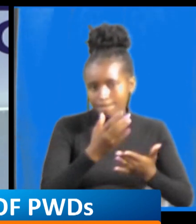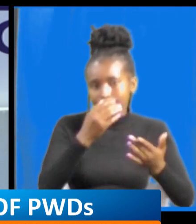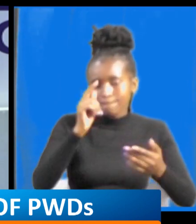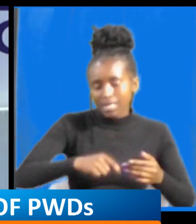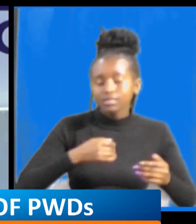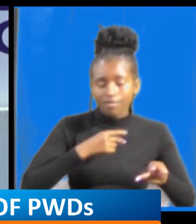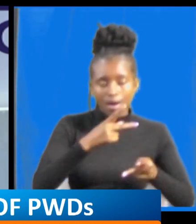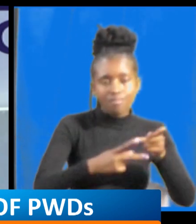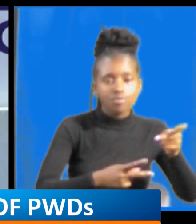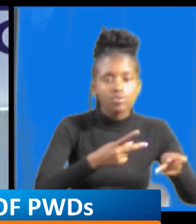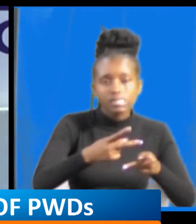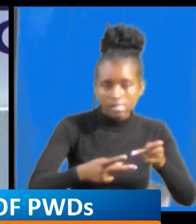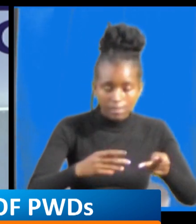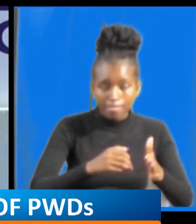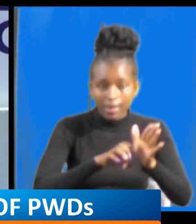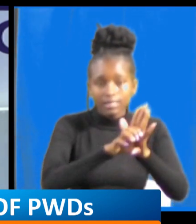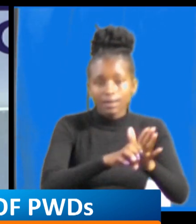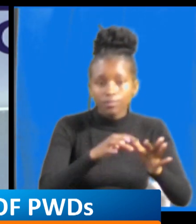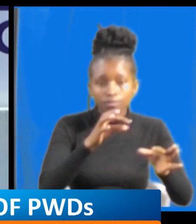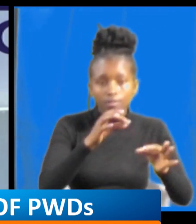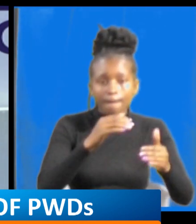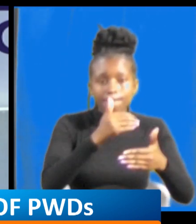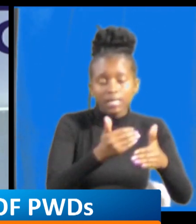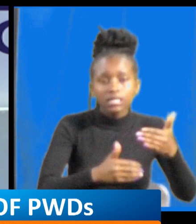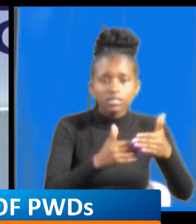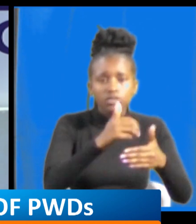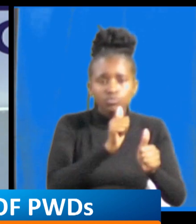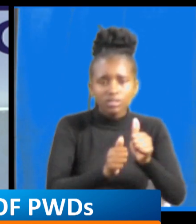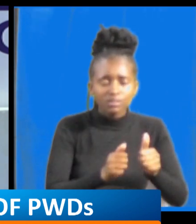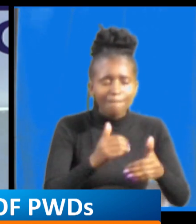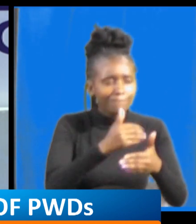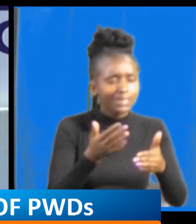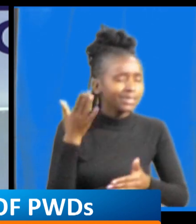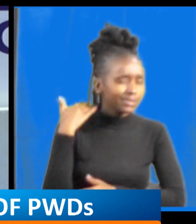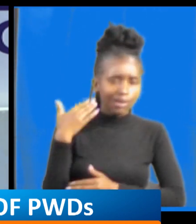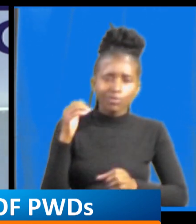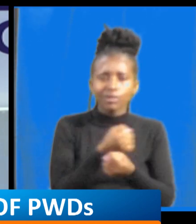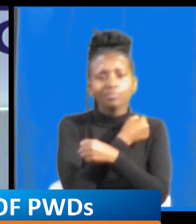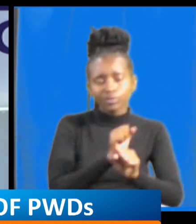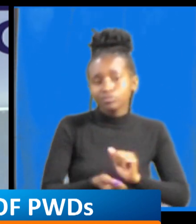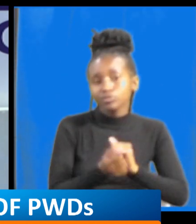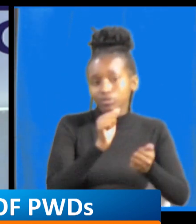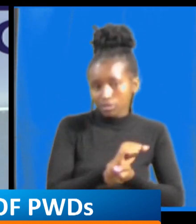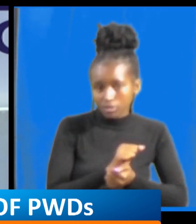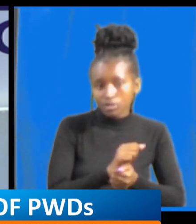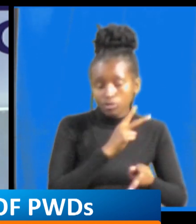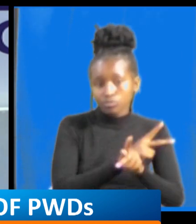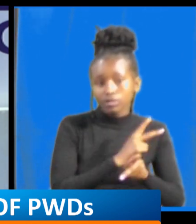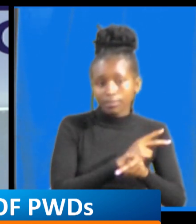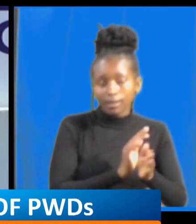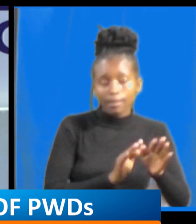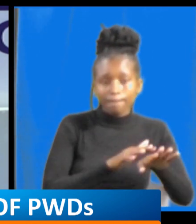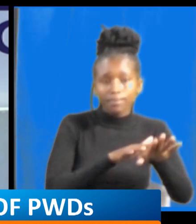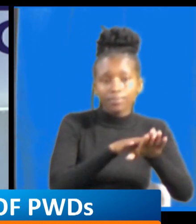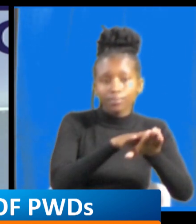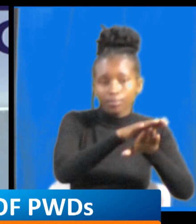like a building with stairs that was built a long time ago it's not easy to change to keep rams on one day so